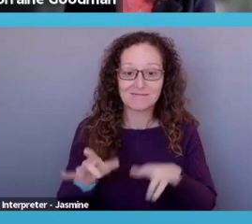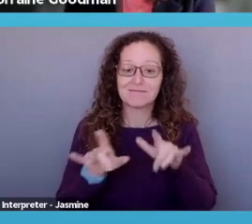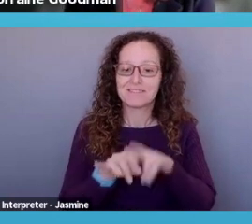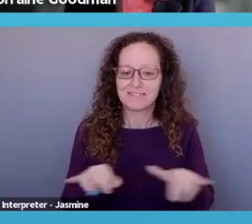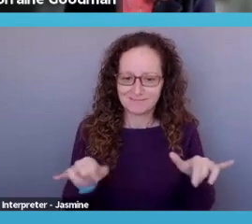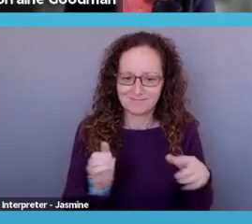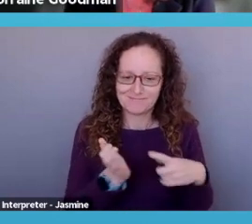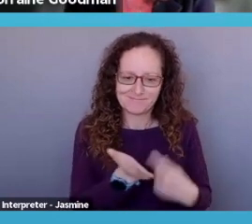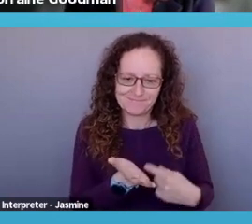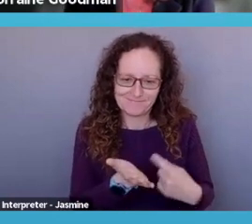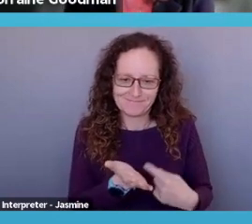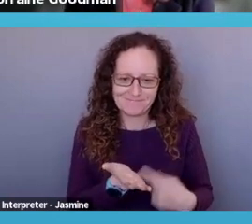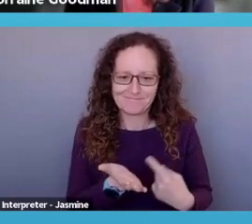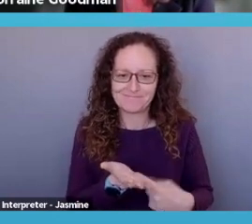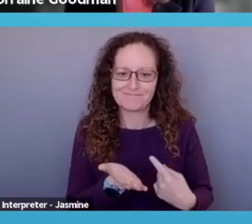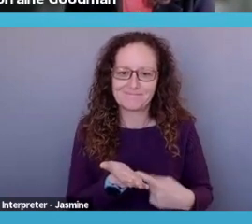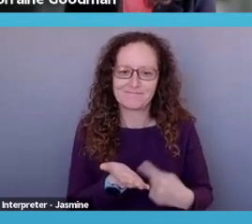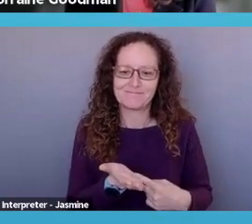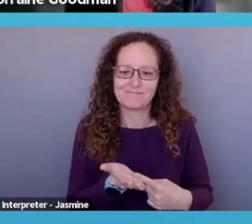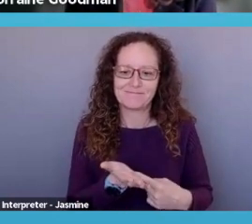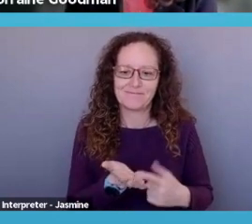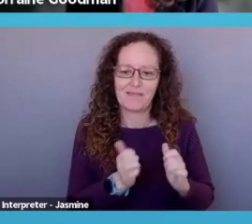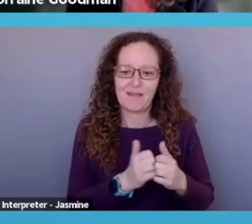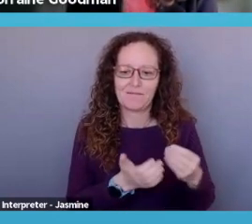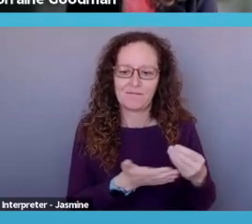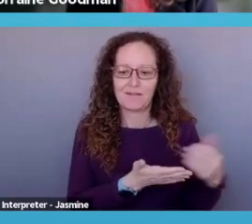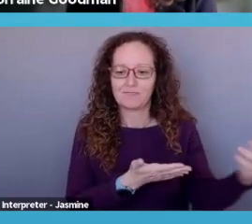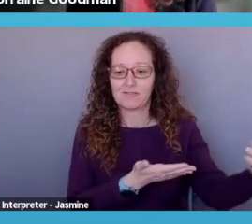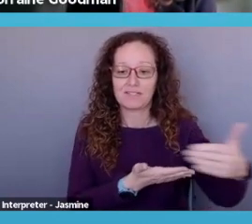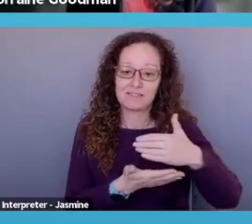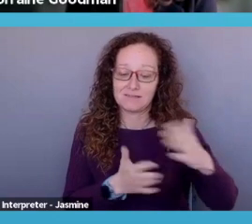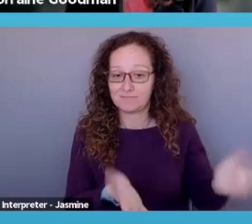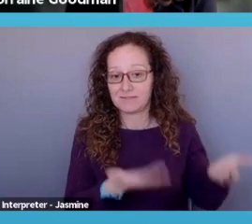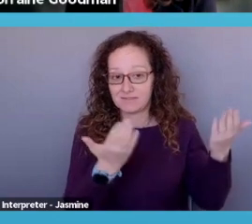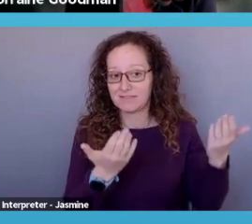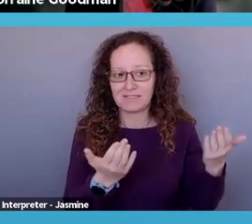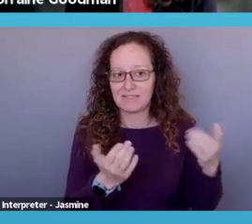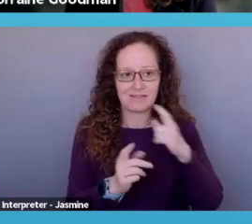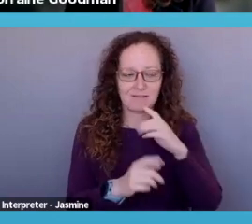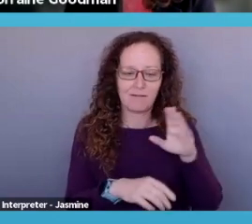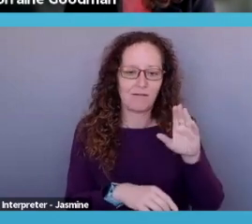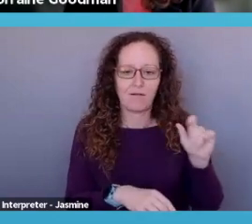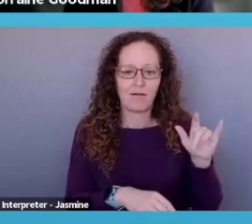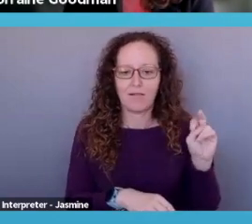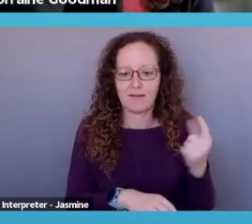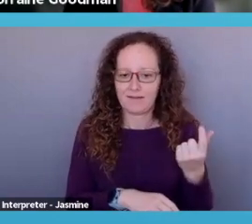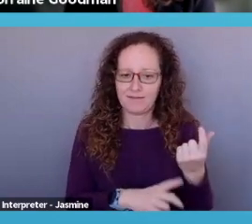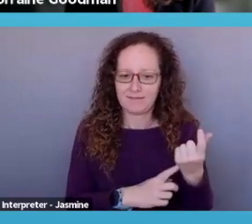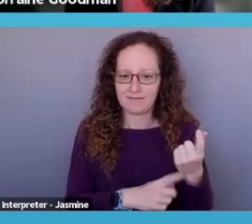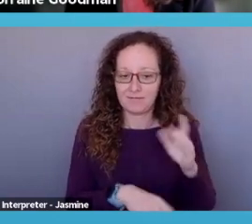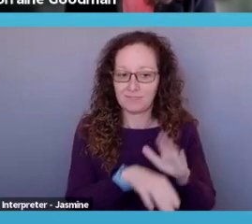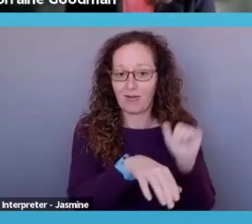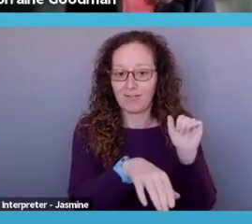um, how fundraising is a calling. It's, it's not, it's like being a doctor or a lawyer,